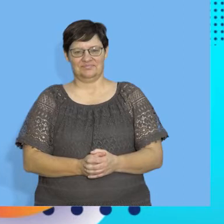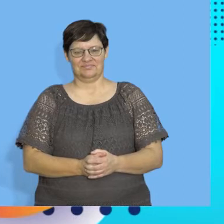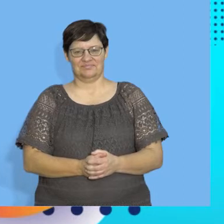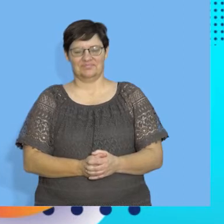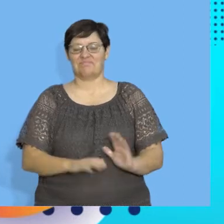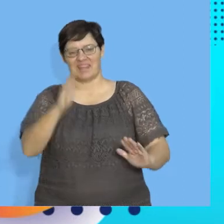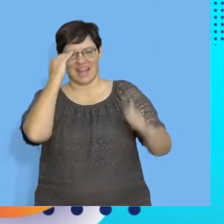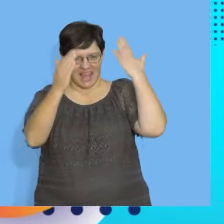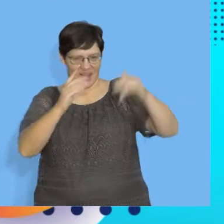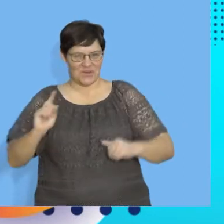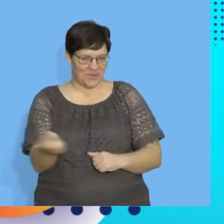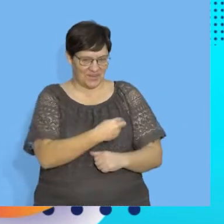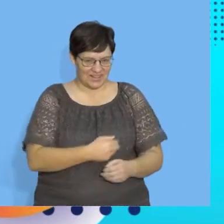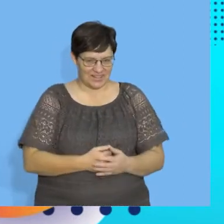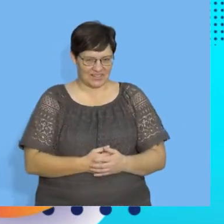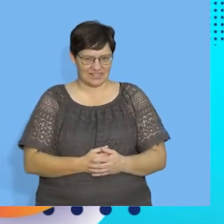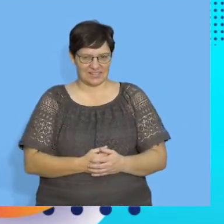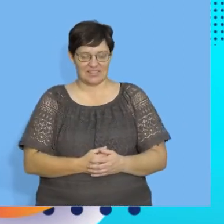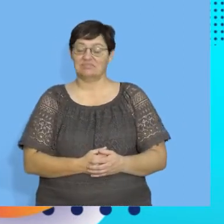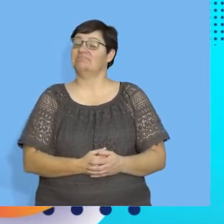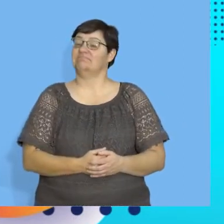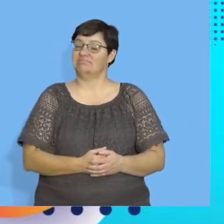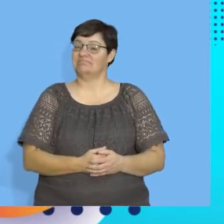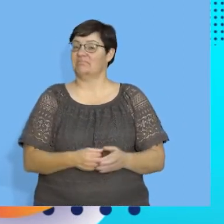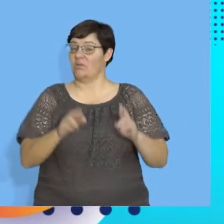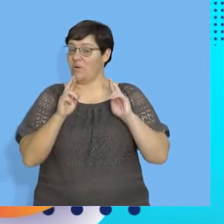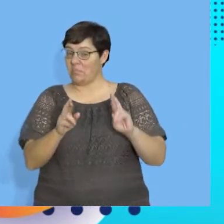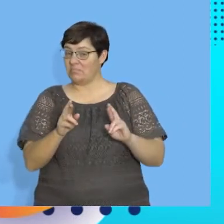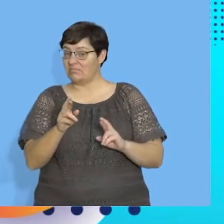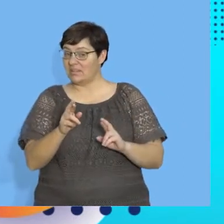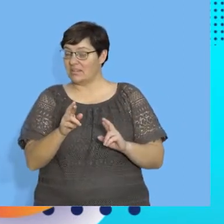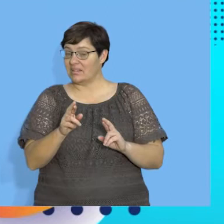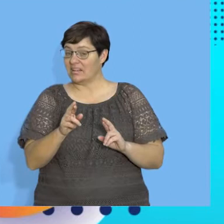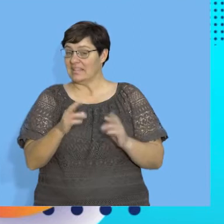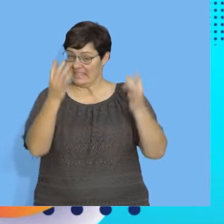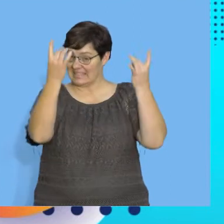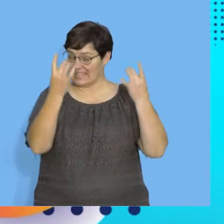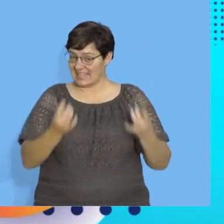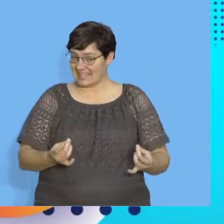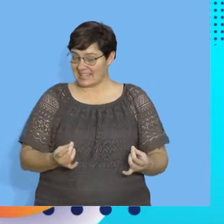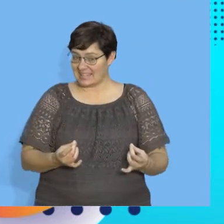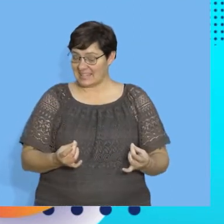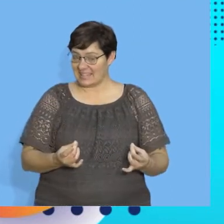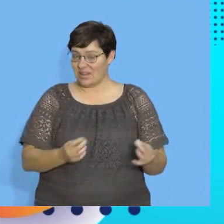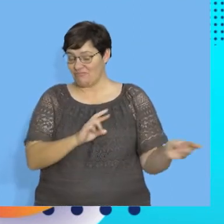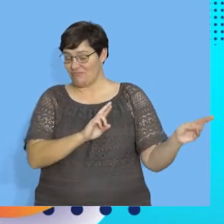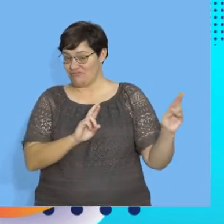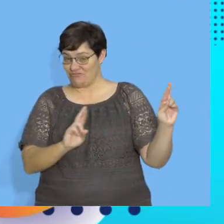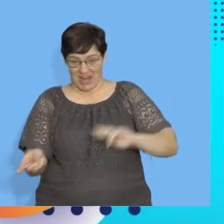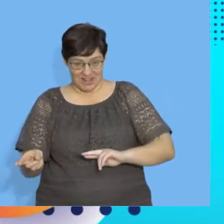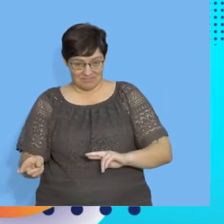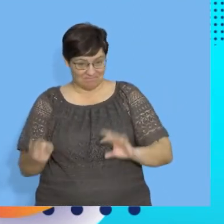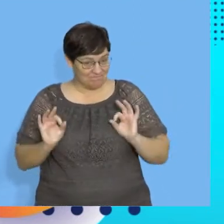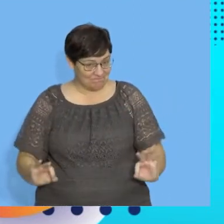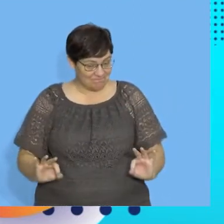Hello out there. I hope you're ready to look at some statistics on this beautiful day.